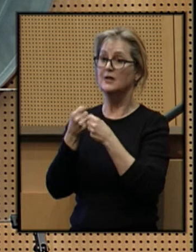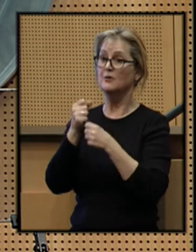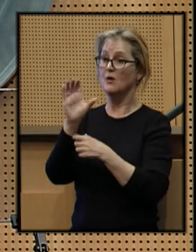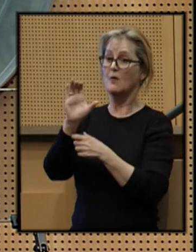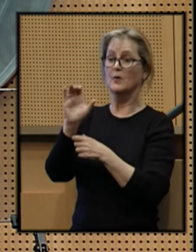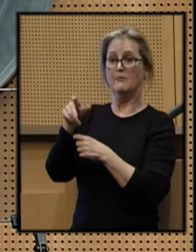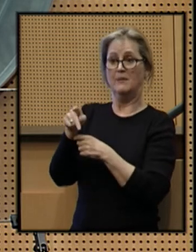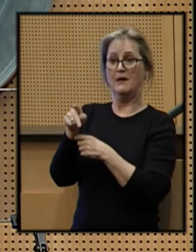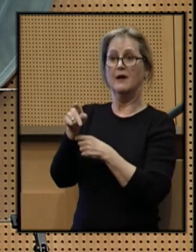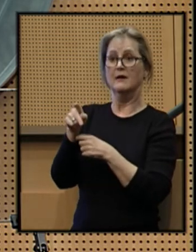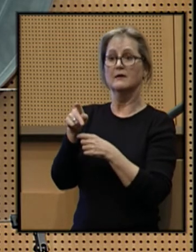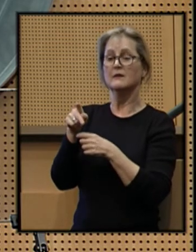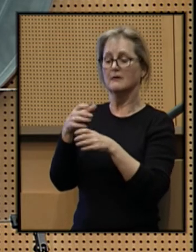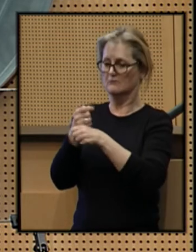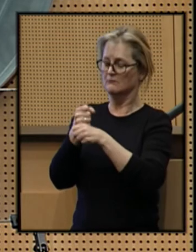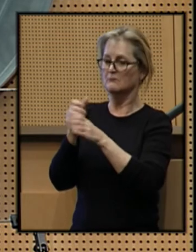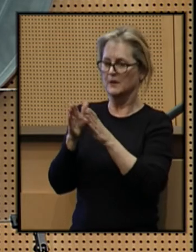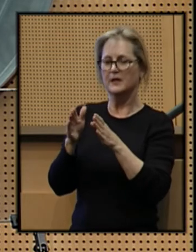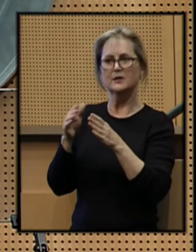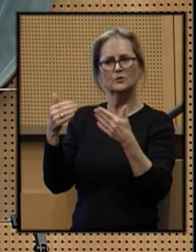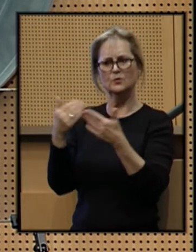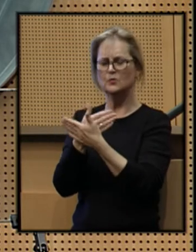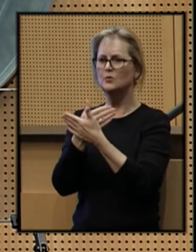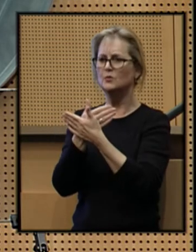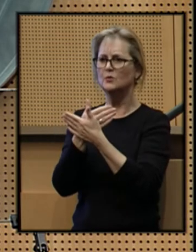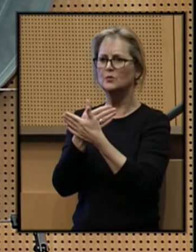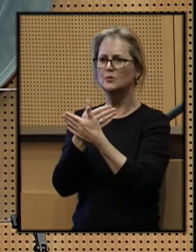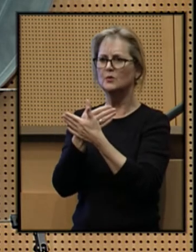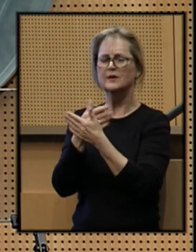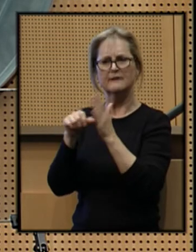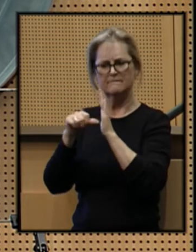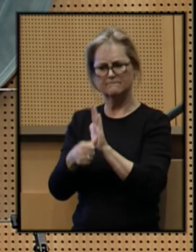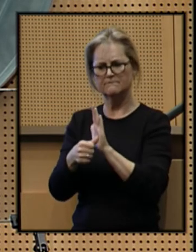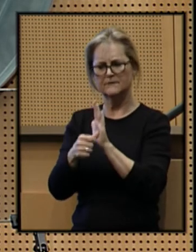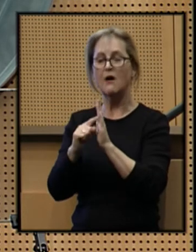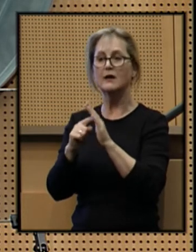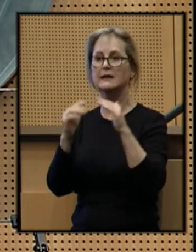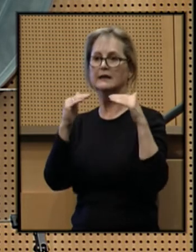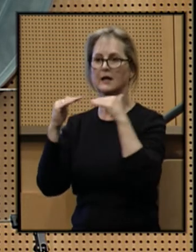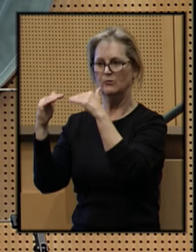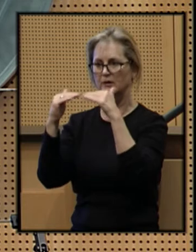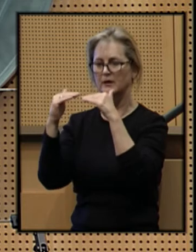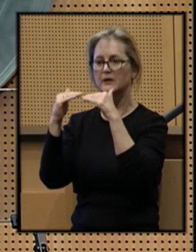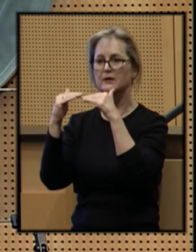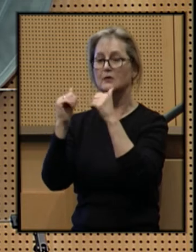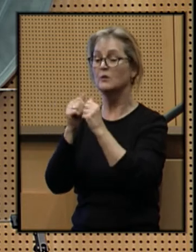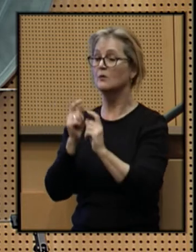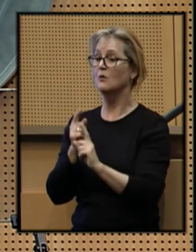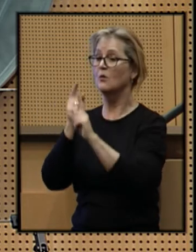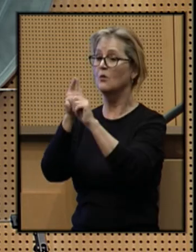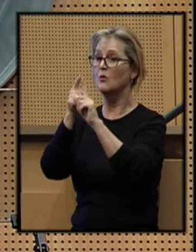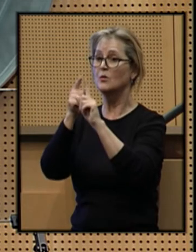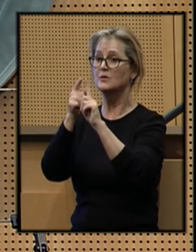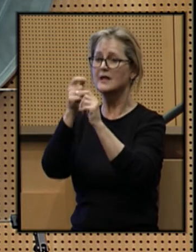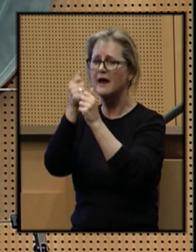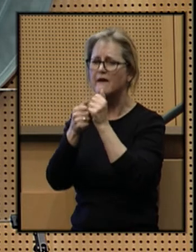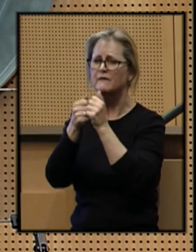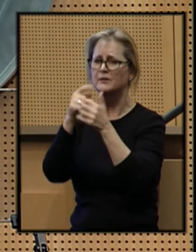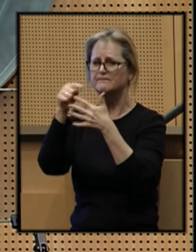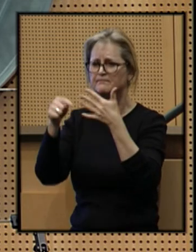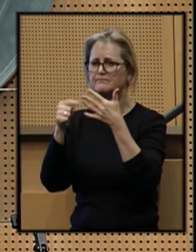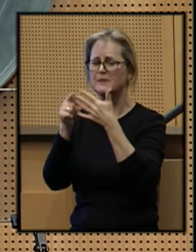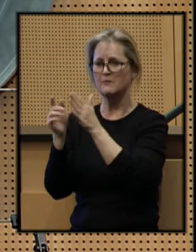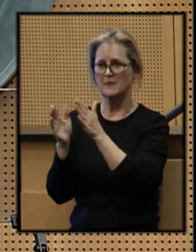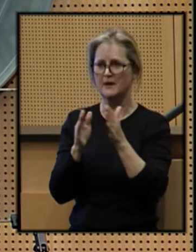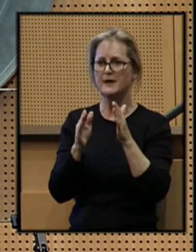plan has a new and unprecedented emphasis on equity, with goals across every element of the